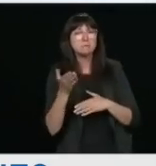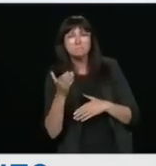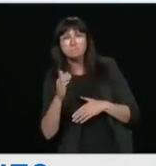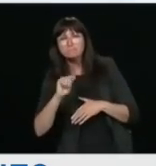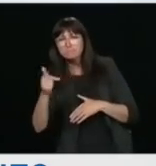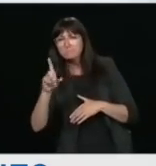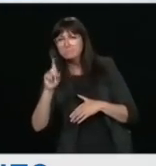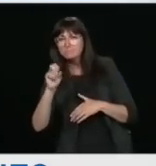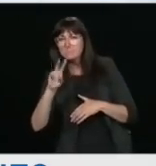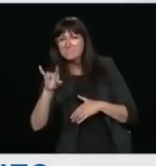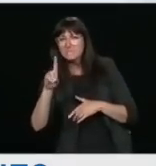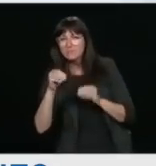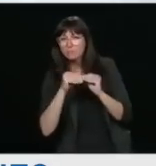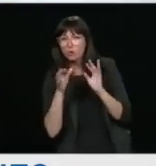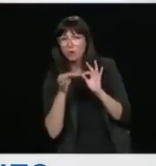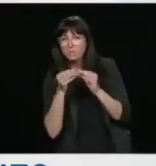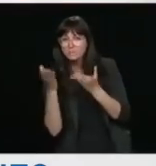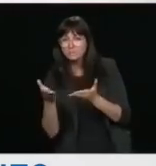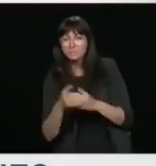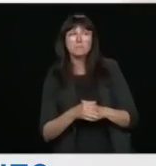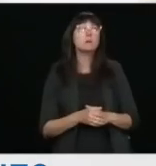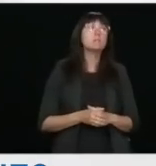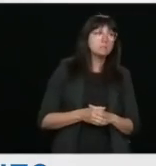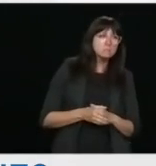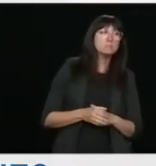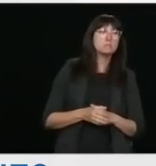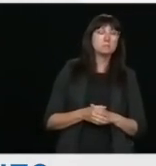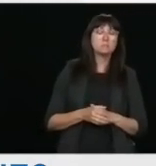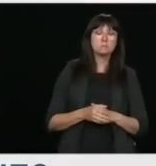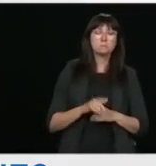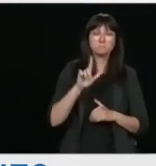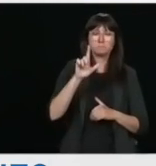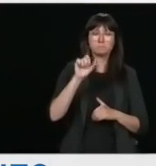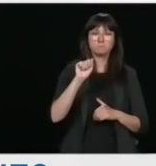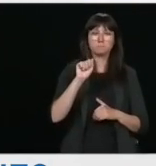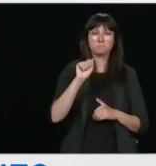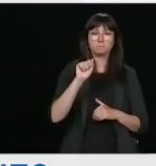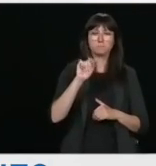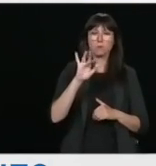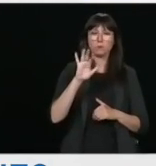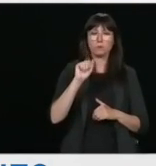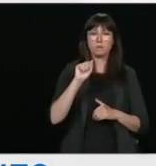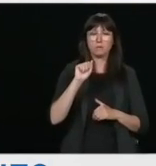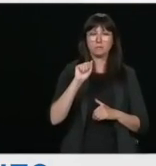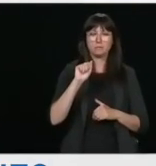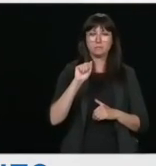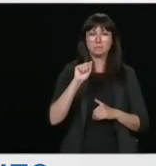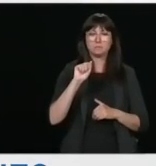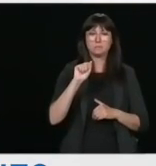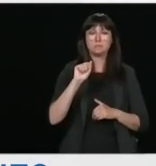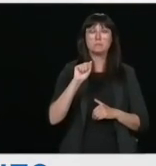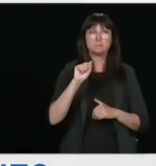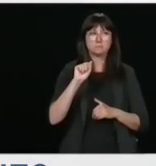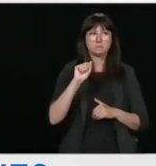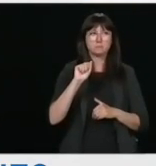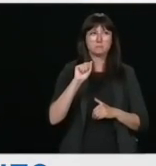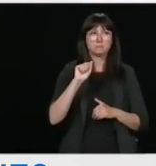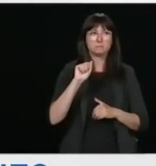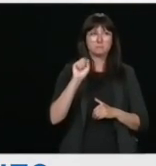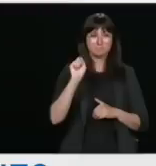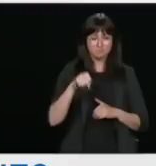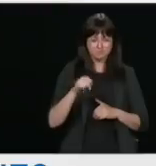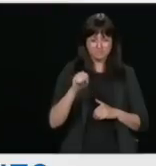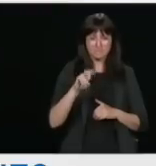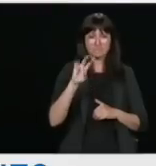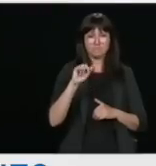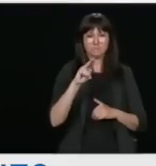Thank you, Minister. I will just add that, as you mentioned, this is a global issue. They are—every actor in the world